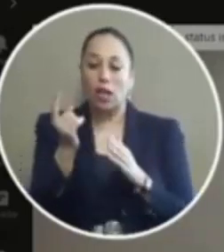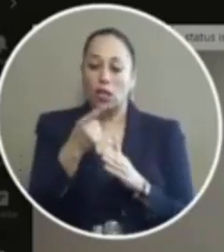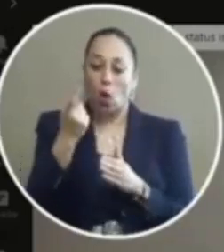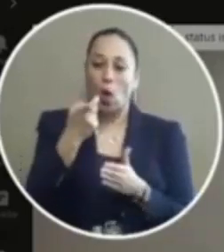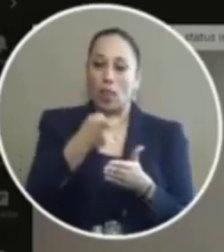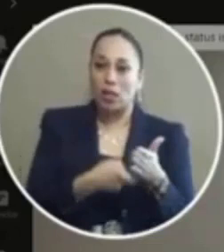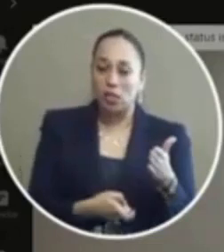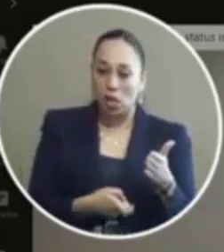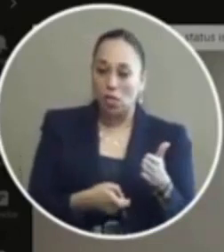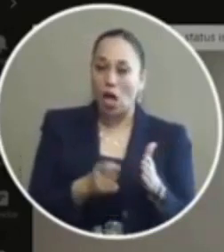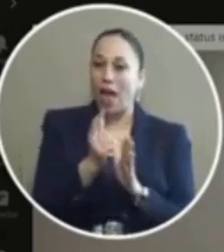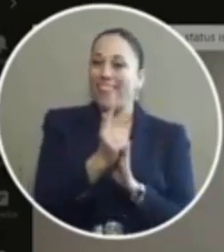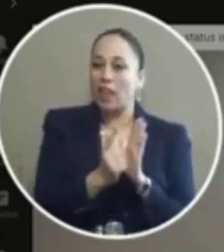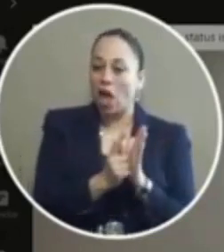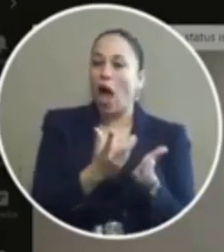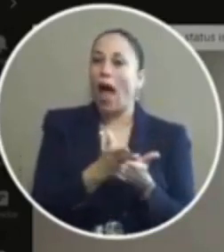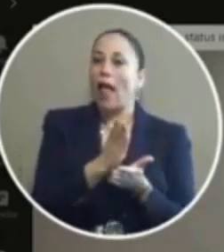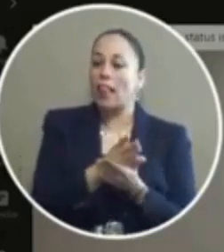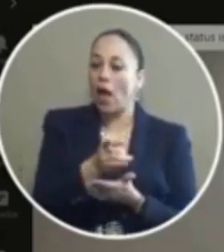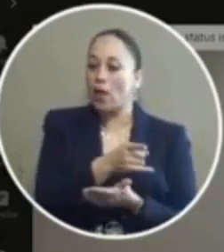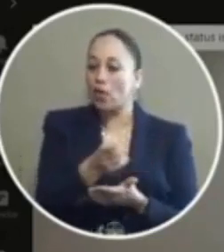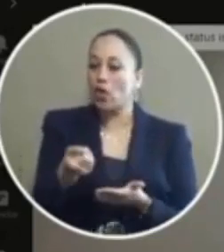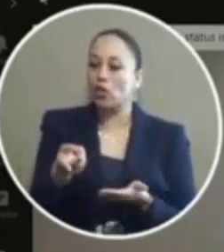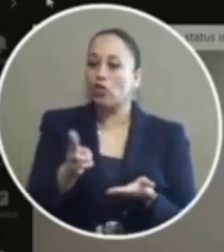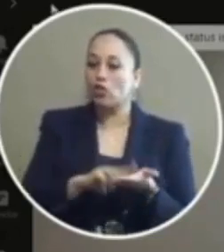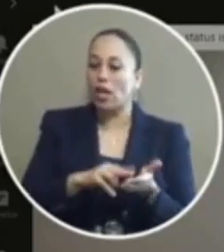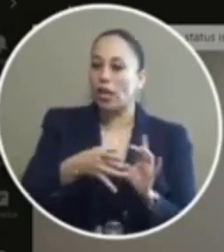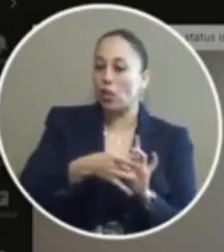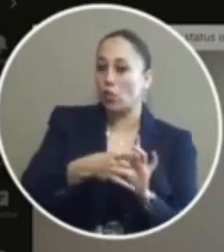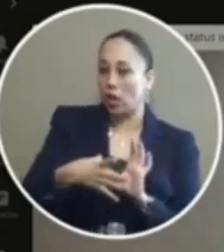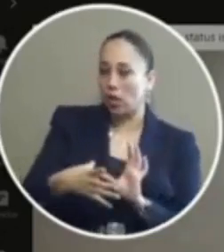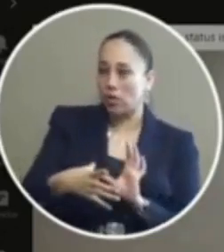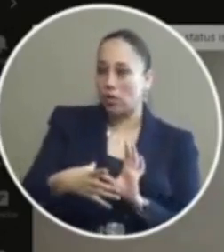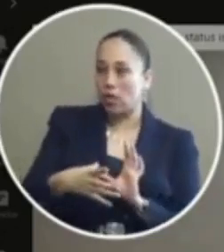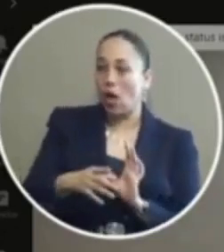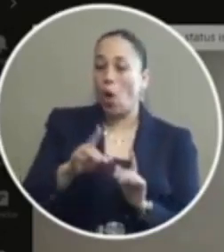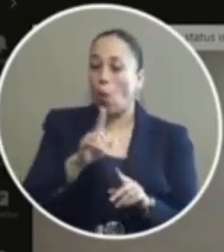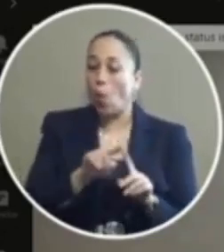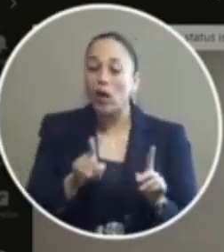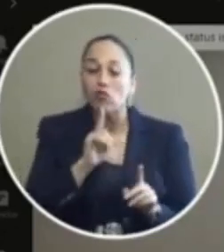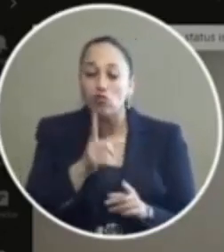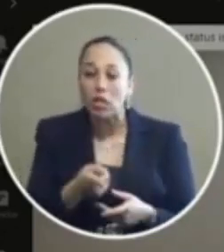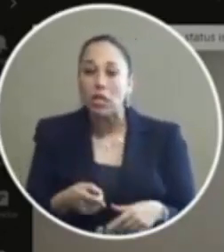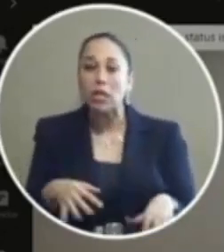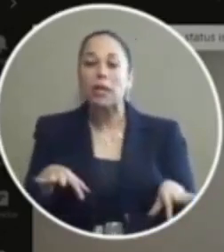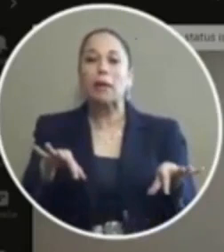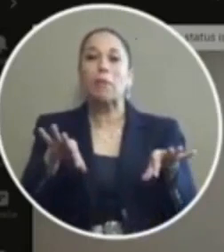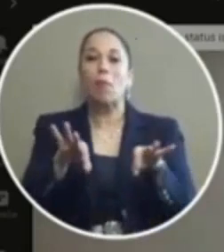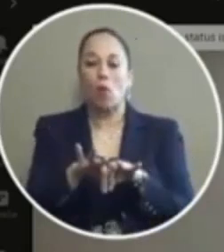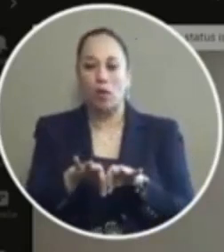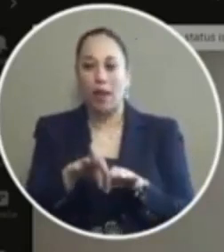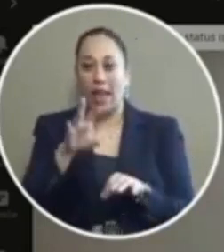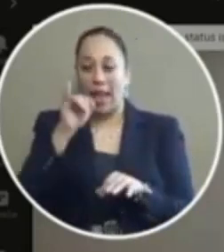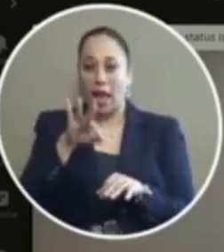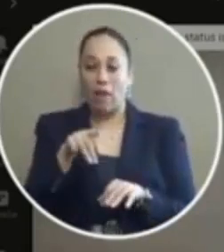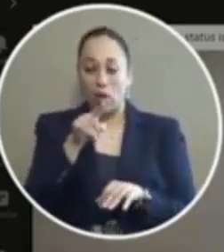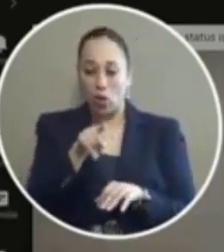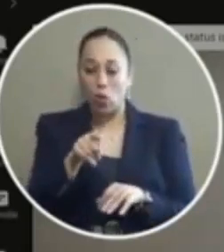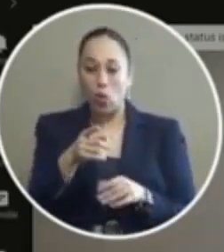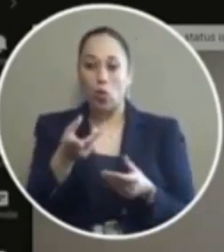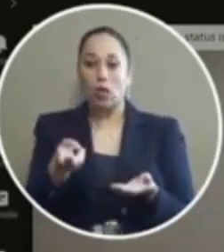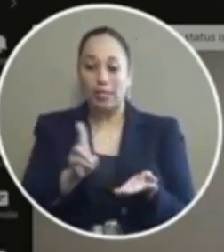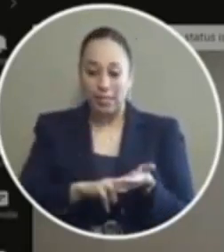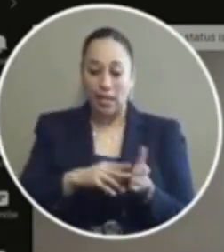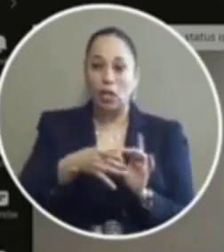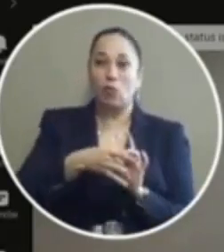that the law allows you to cite and release but what's really important here is if you do cite and